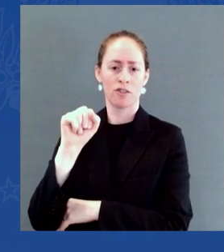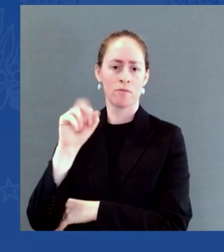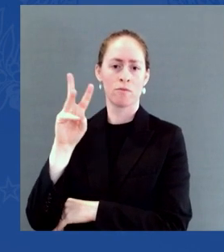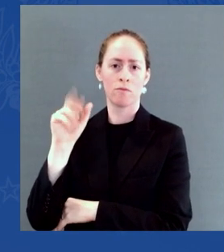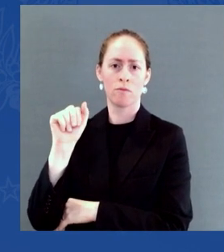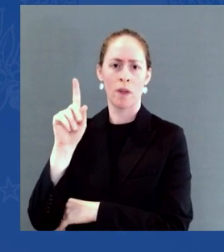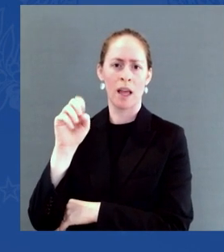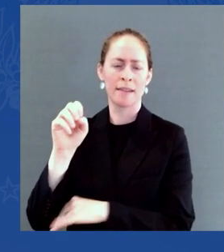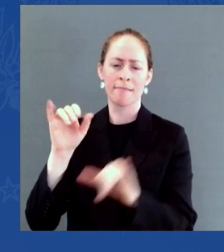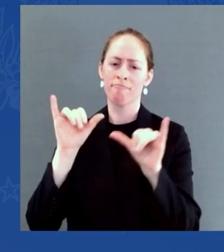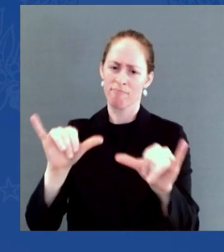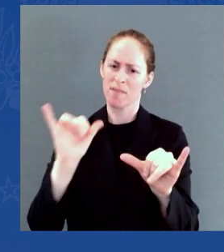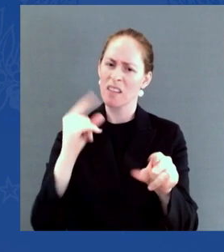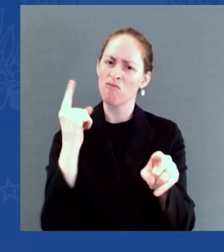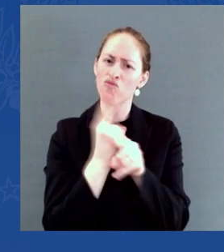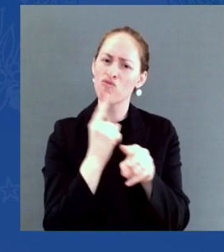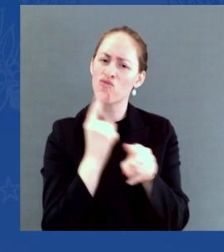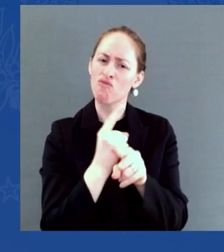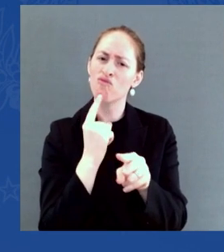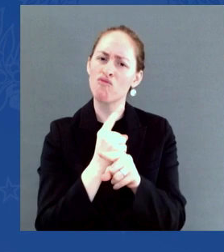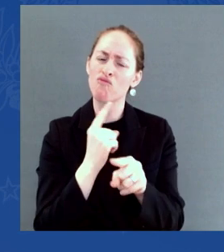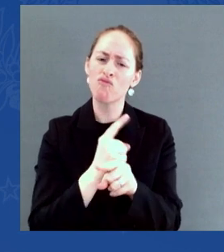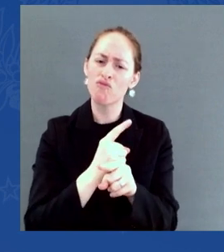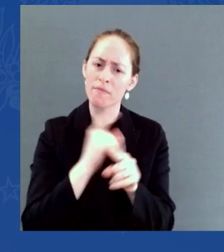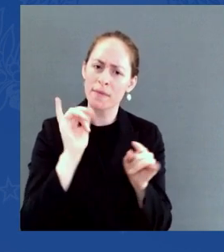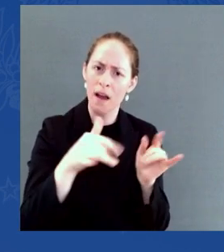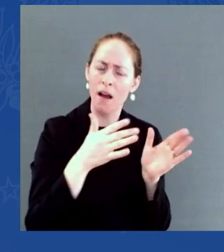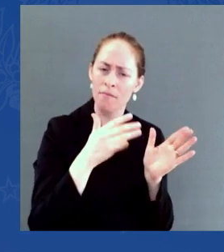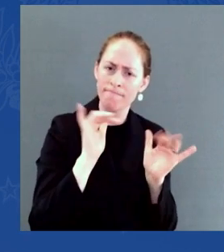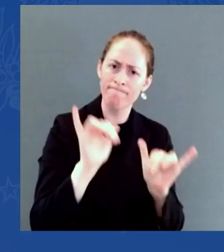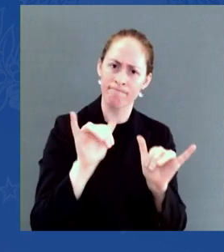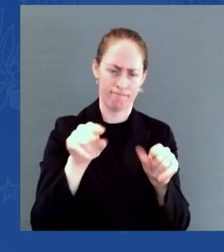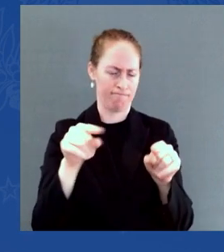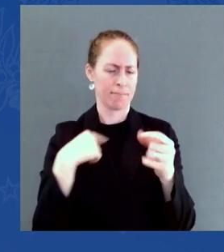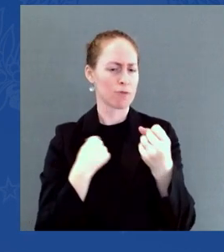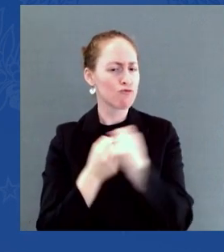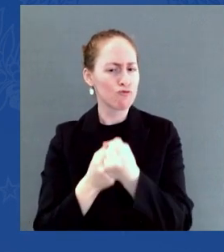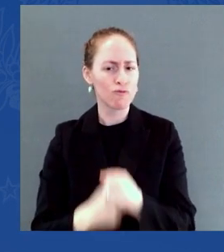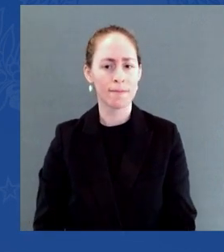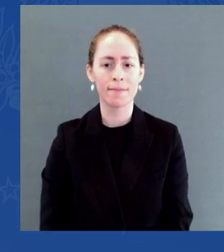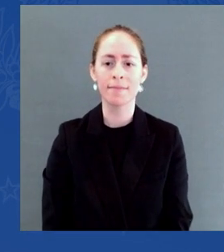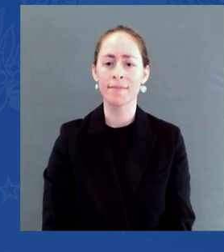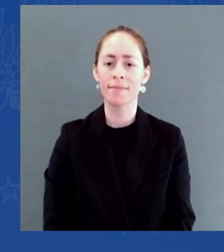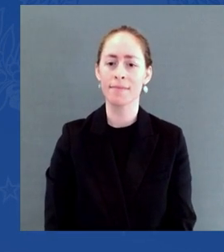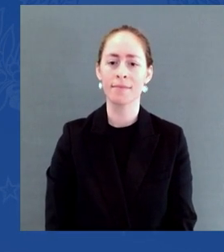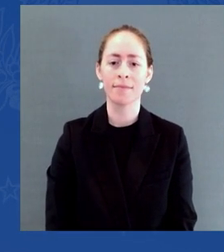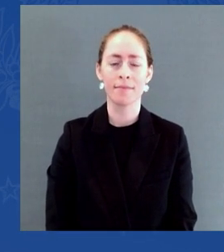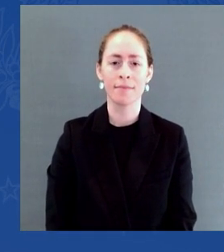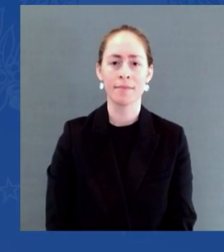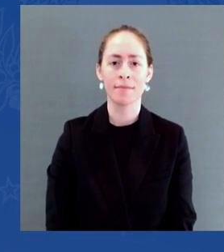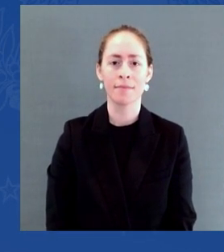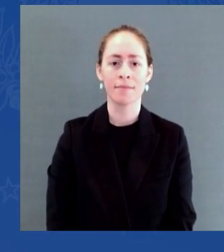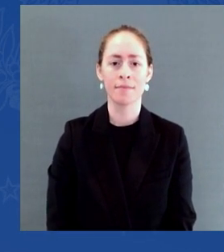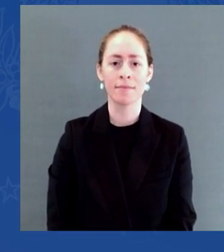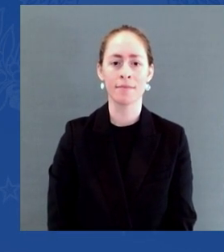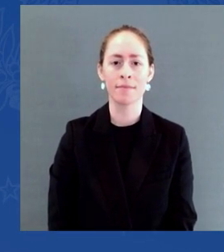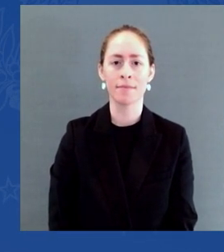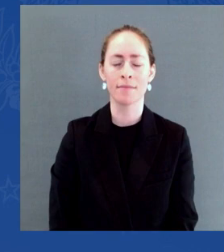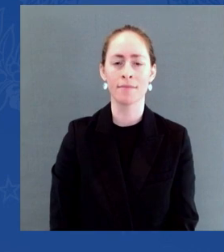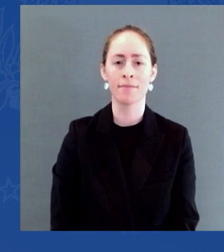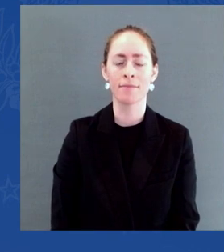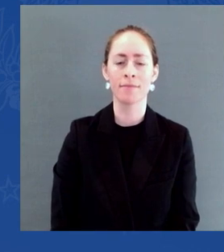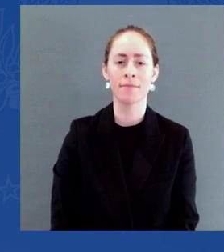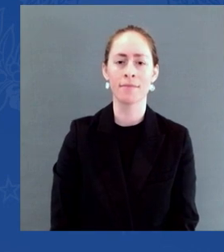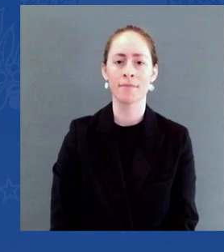President. The thank you so much. There are a number of Presidents, from Jimmy Carter to Richard Nixon, who really tried to impact inflation and supply